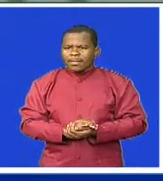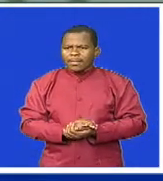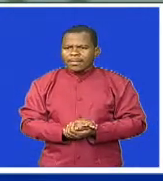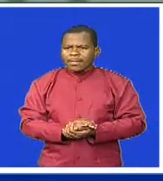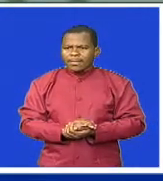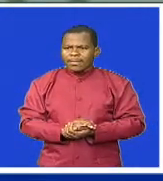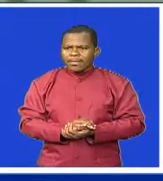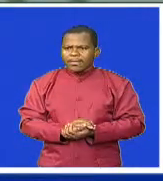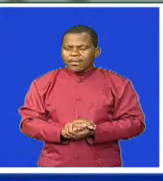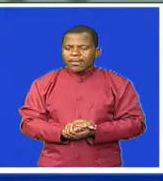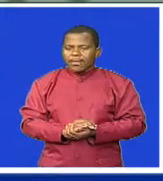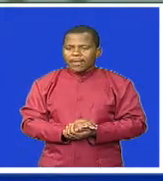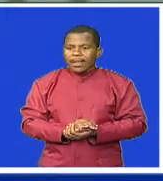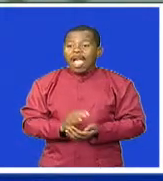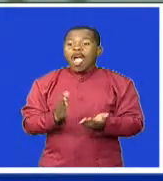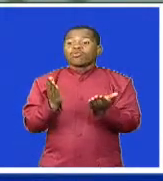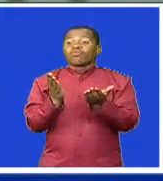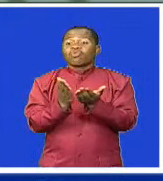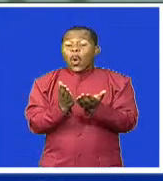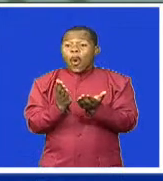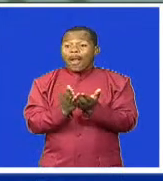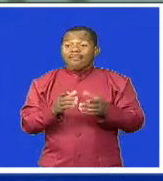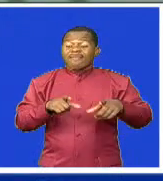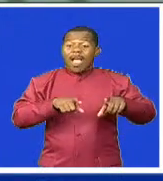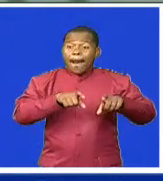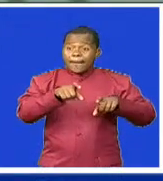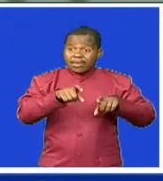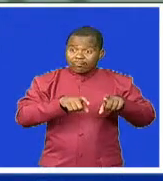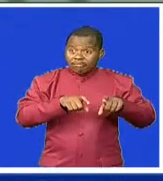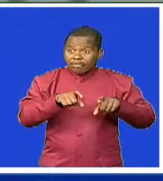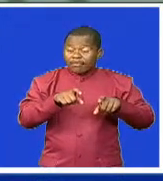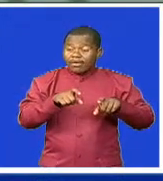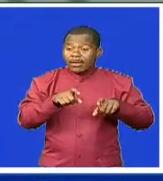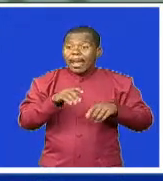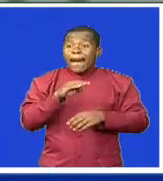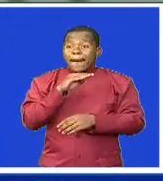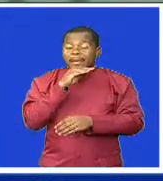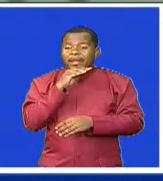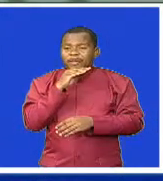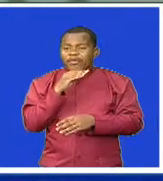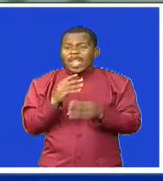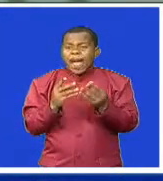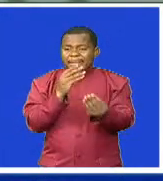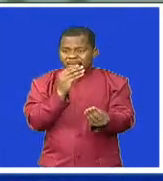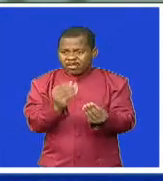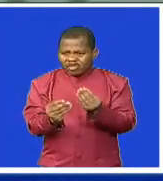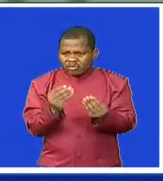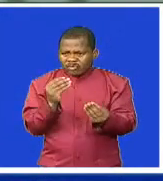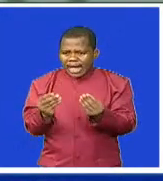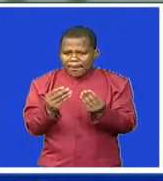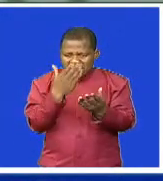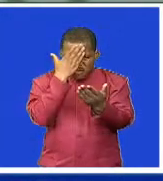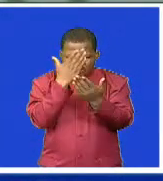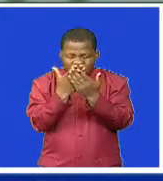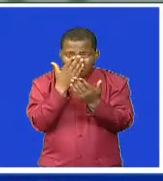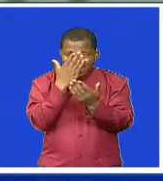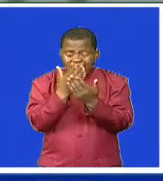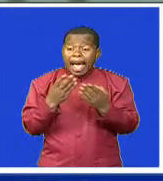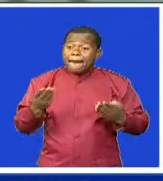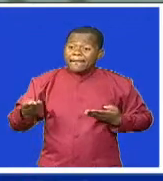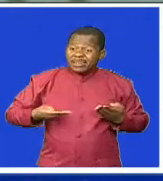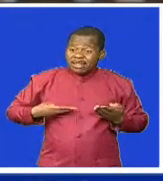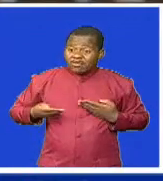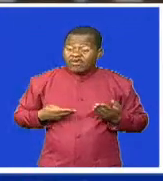the school curriculum because there is no doubt that our children can benefit a lot from practicing business